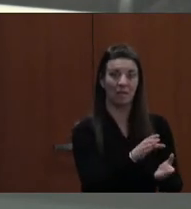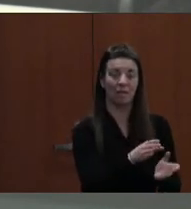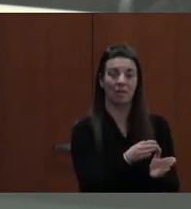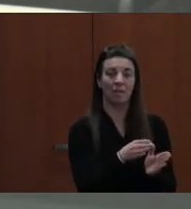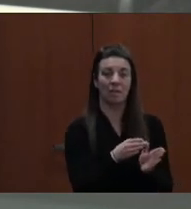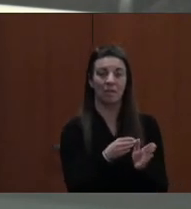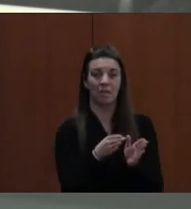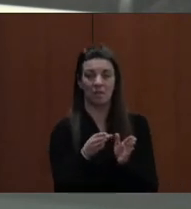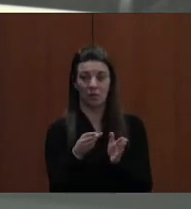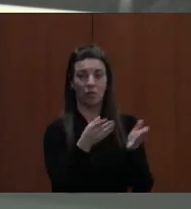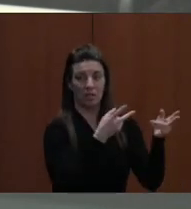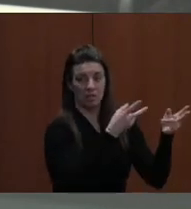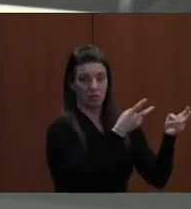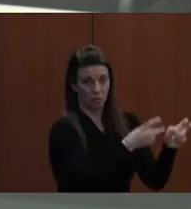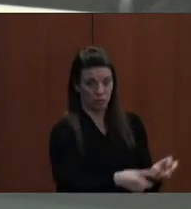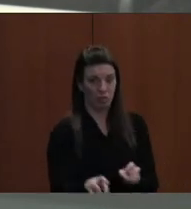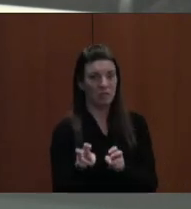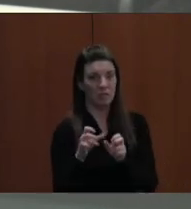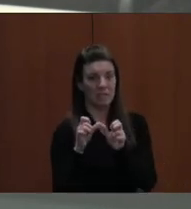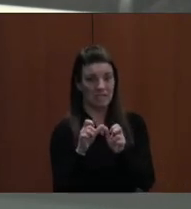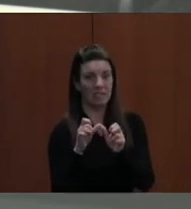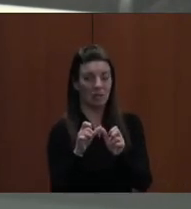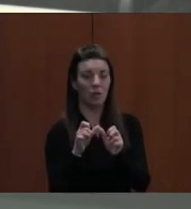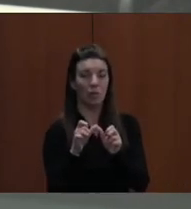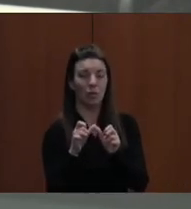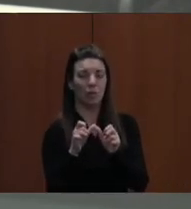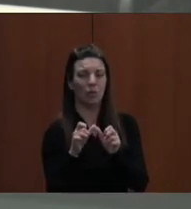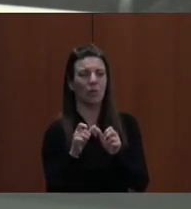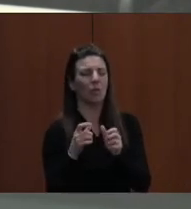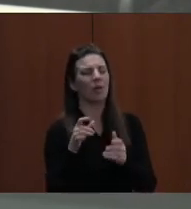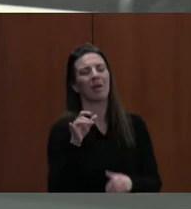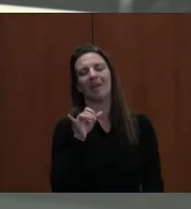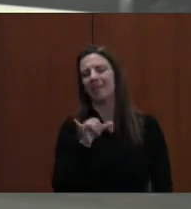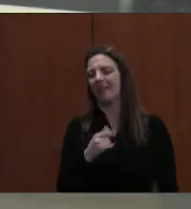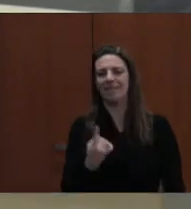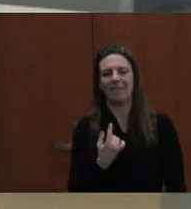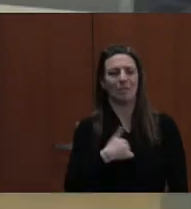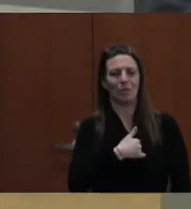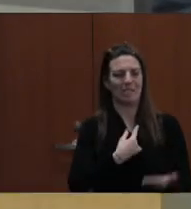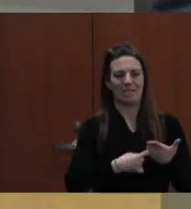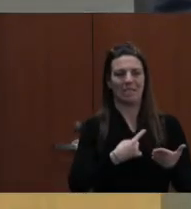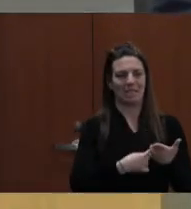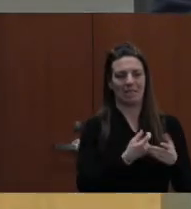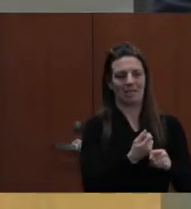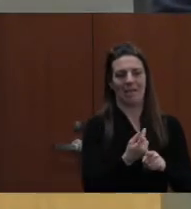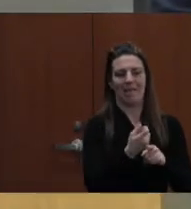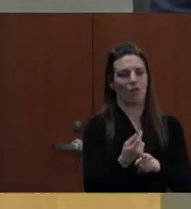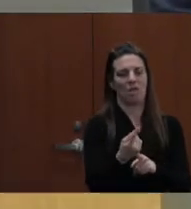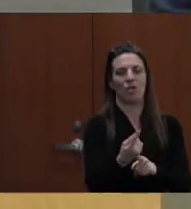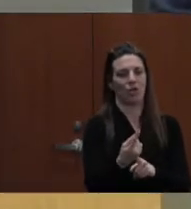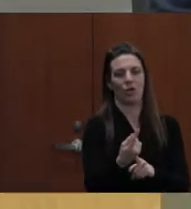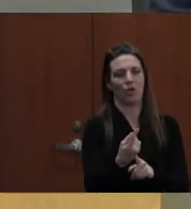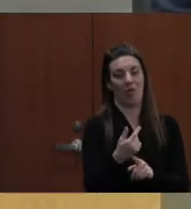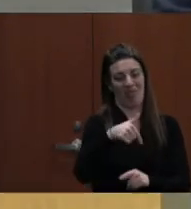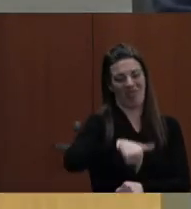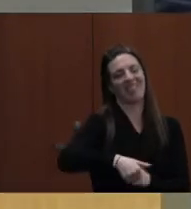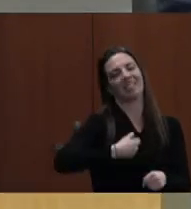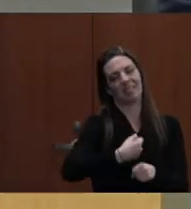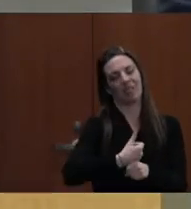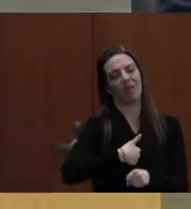WE CAN WORK THAT IN AN MOU. IT'S BEEN SOMETHING WE'VE TALKED ABOUT EVERY YEAR. TO ME, THIS YEAR SEEMS LIKE THE YEAR